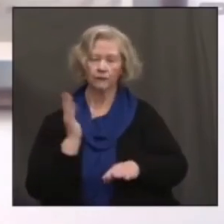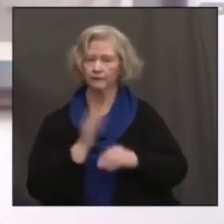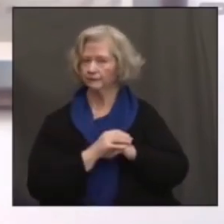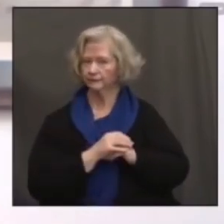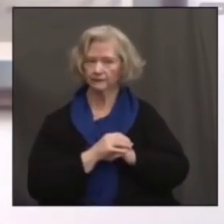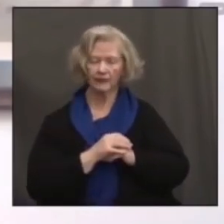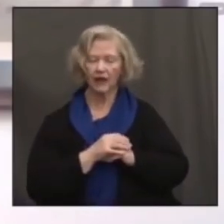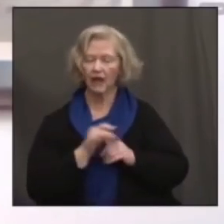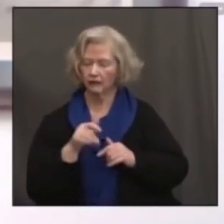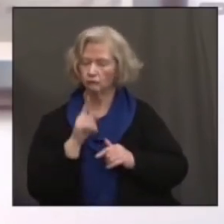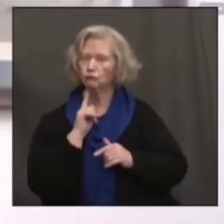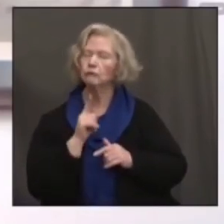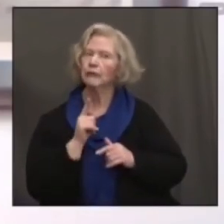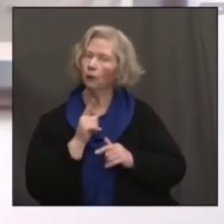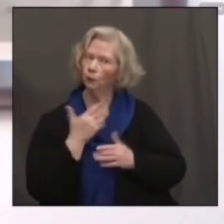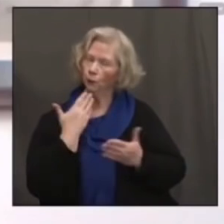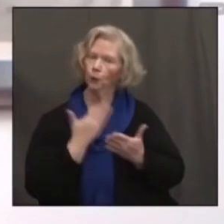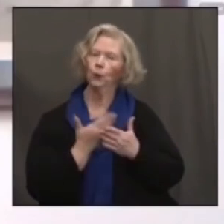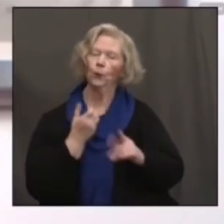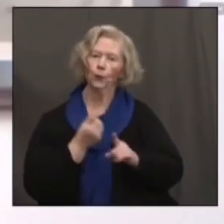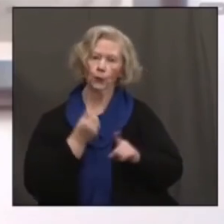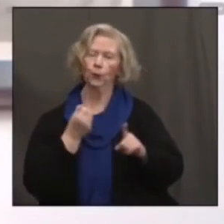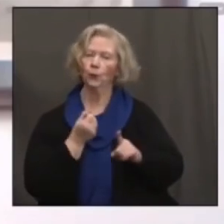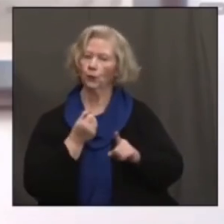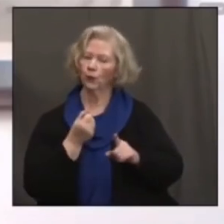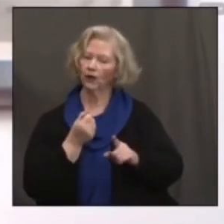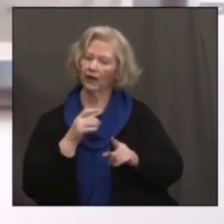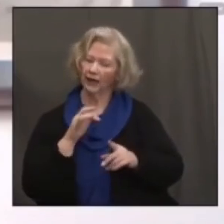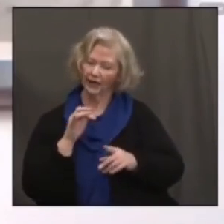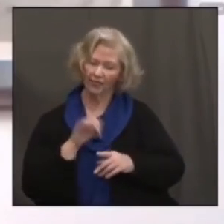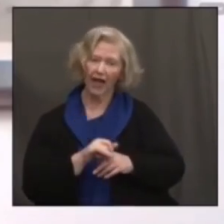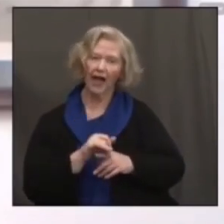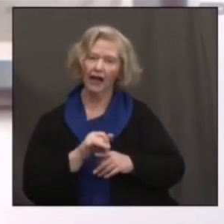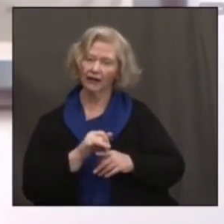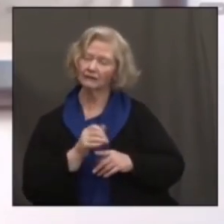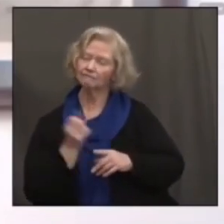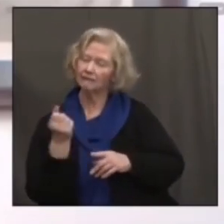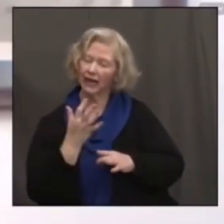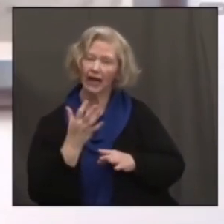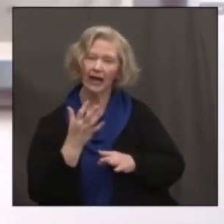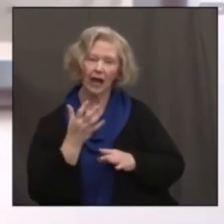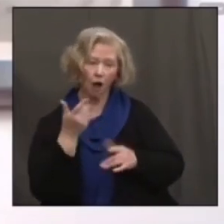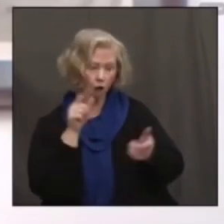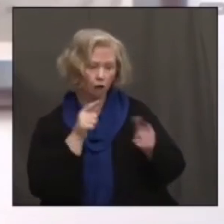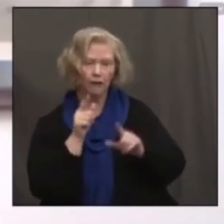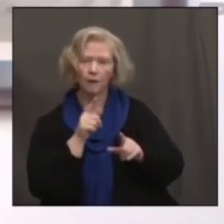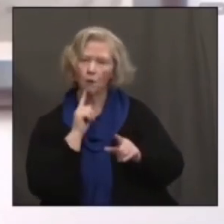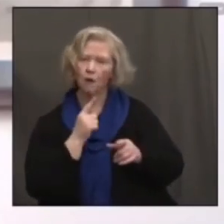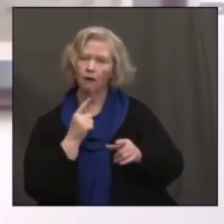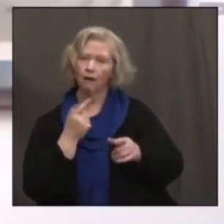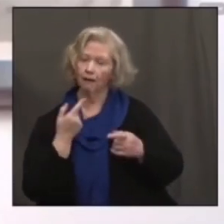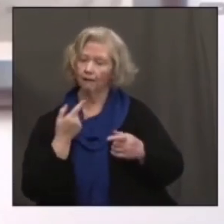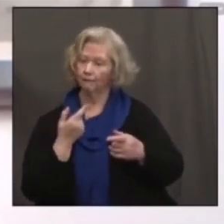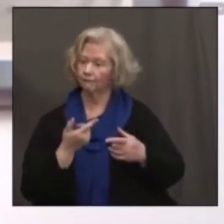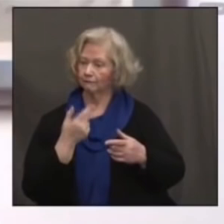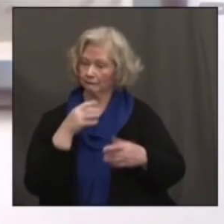overall totality of what this gaming agreement means, not only now but into the future.